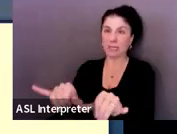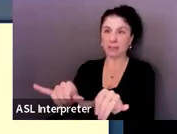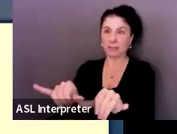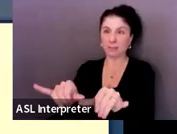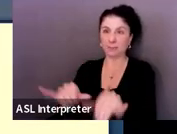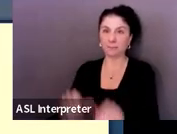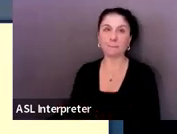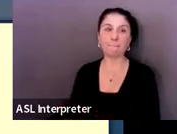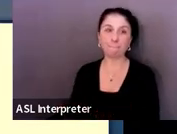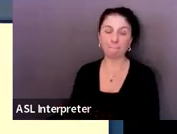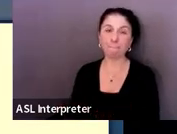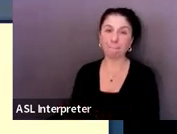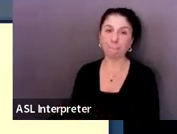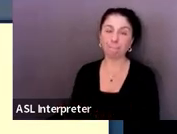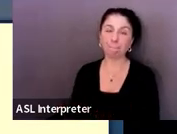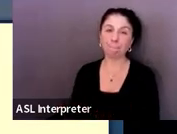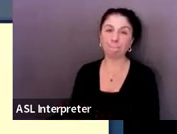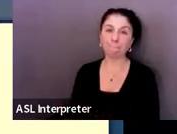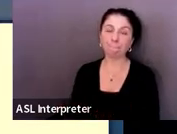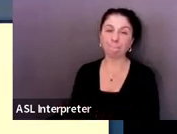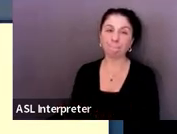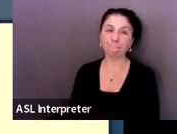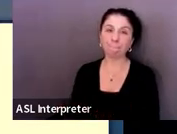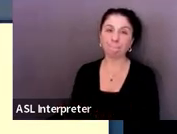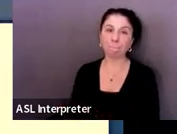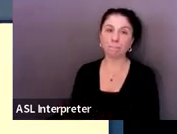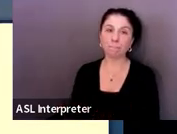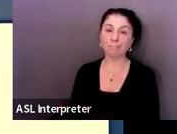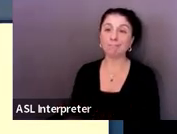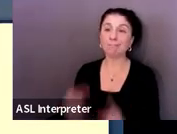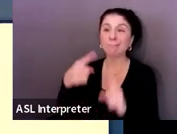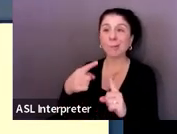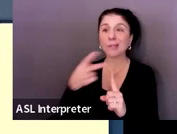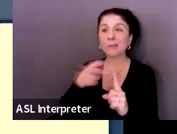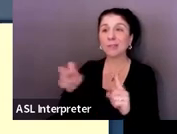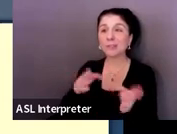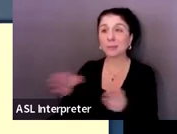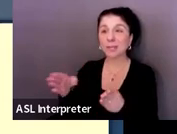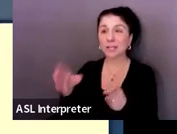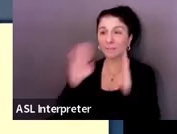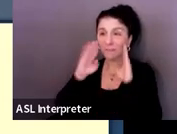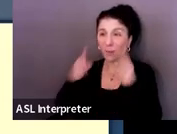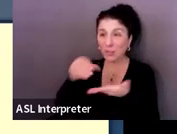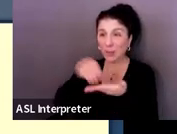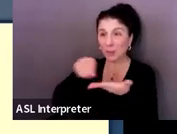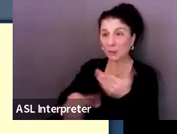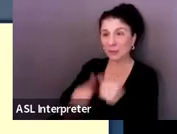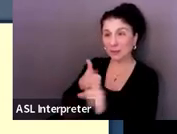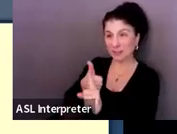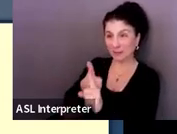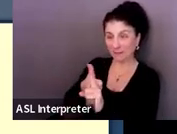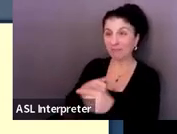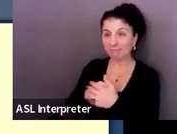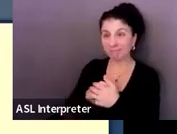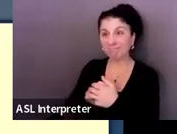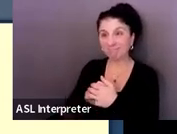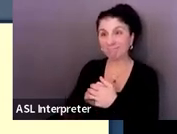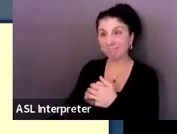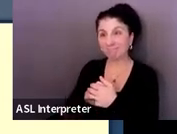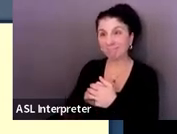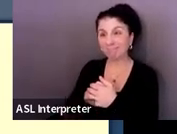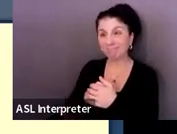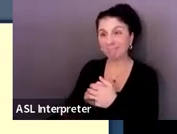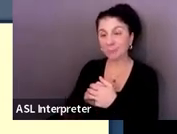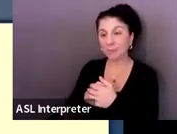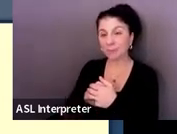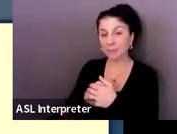Okay, so transition plans really should be student centered. It's really about, you know,